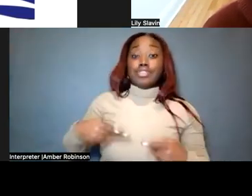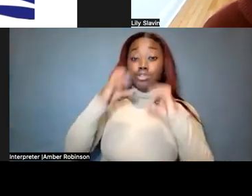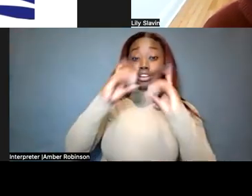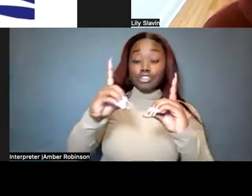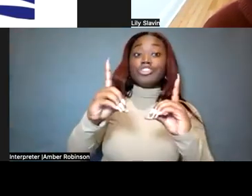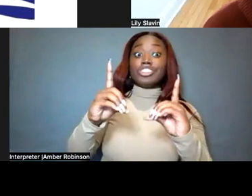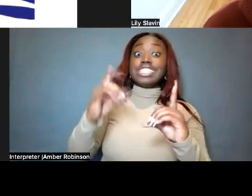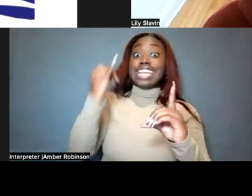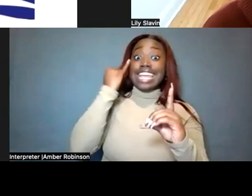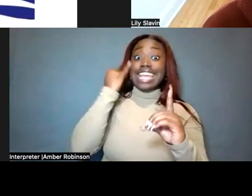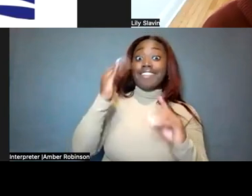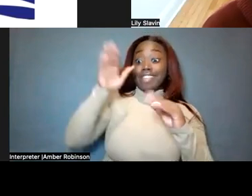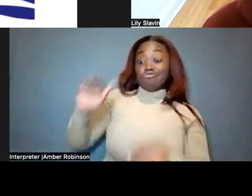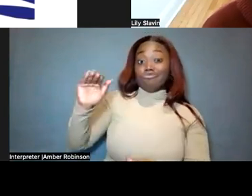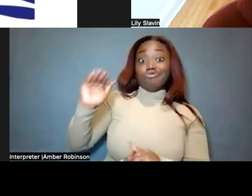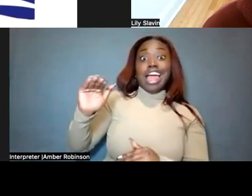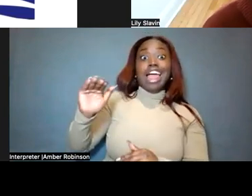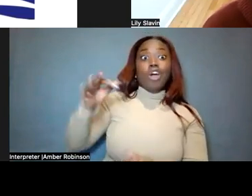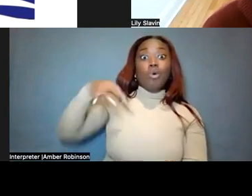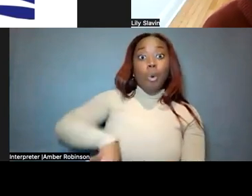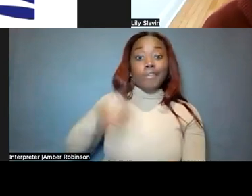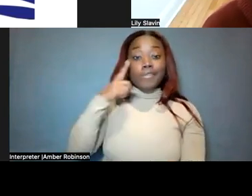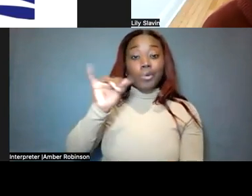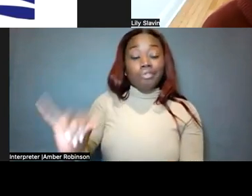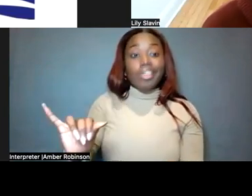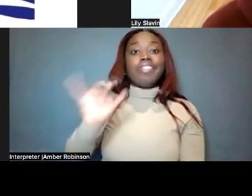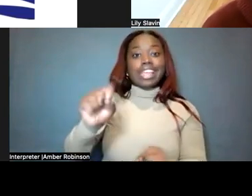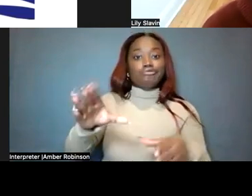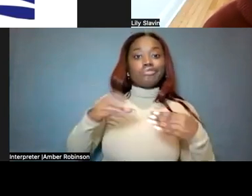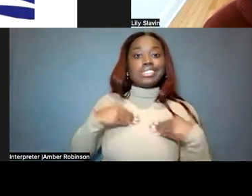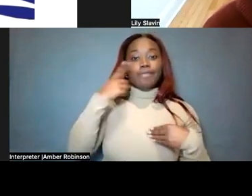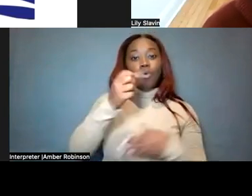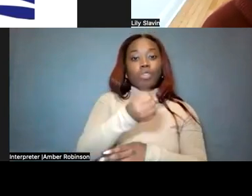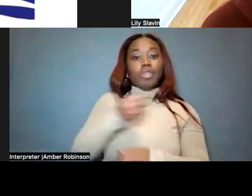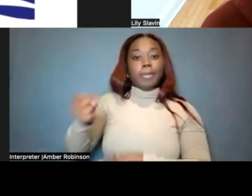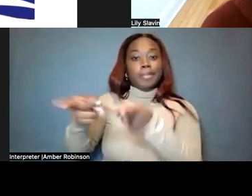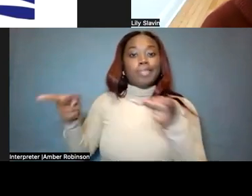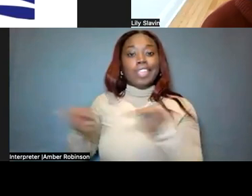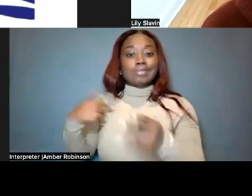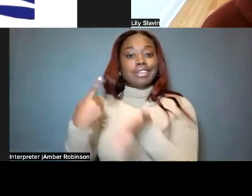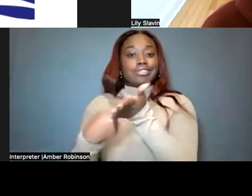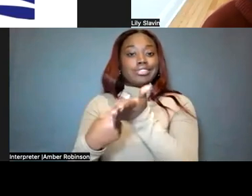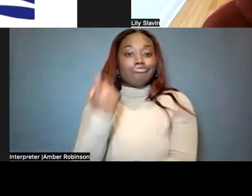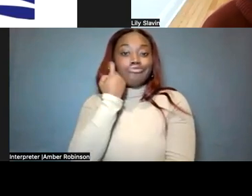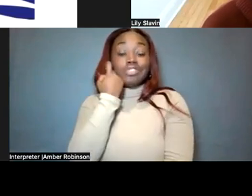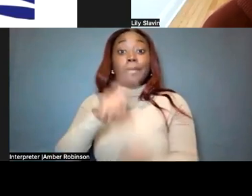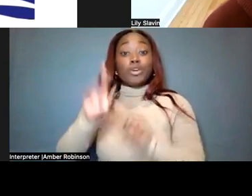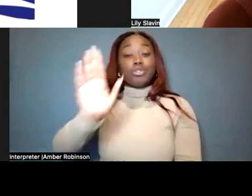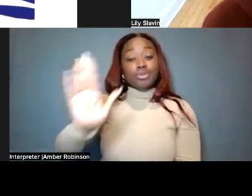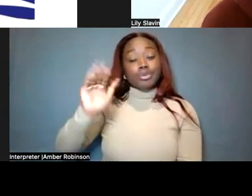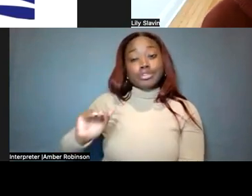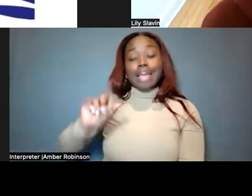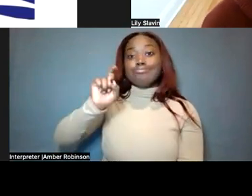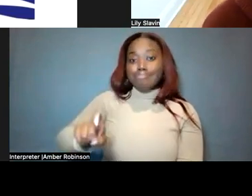for adaptive PE, they can receive it in any of those placements that I talked about. But your child needs to be getting physical